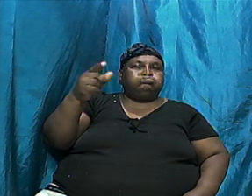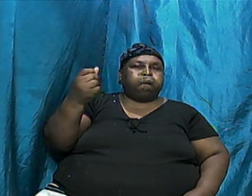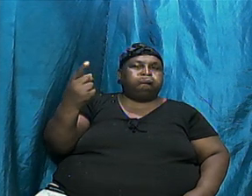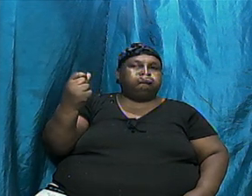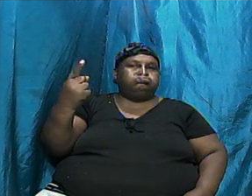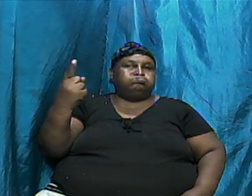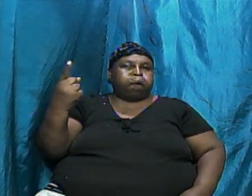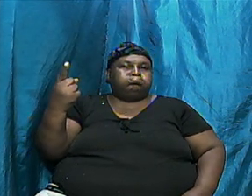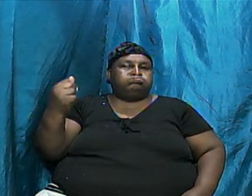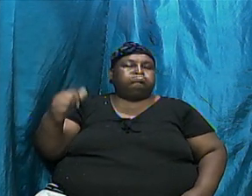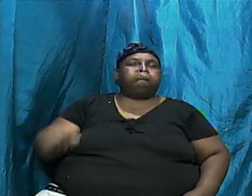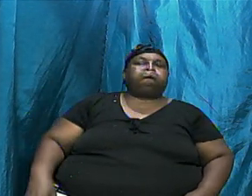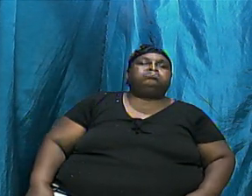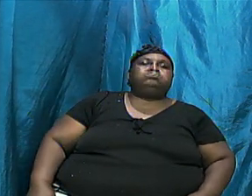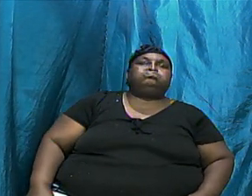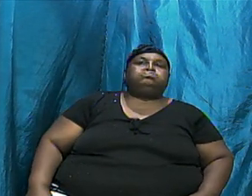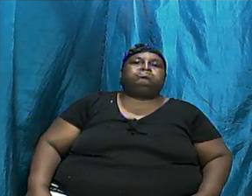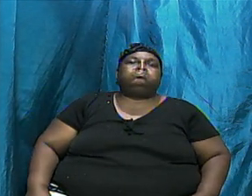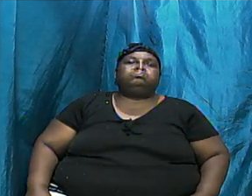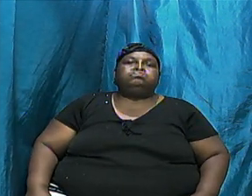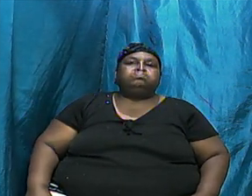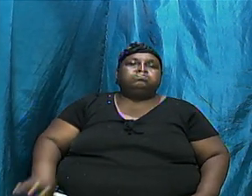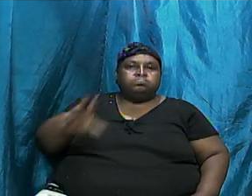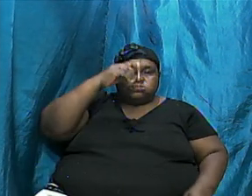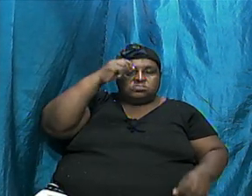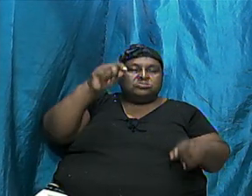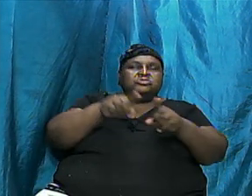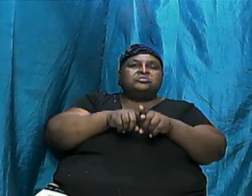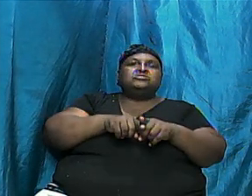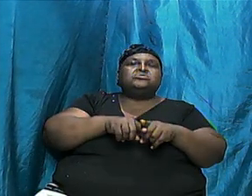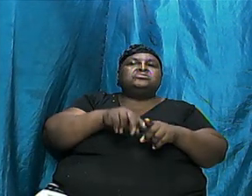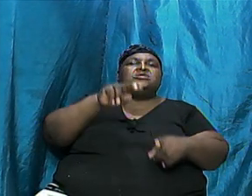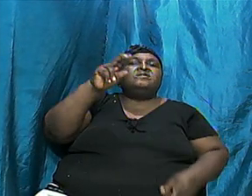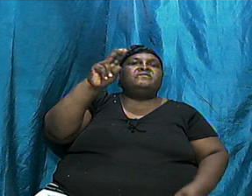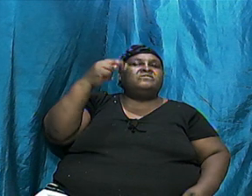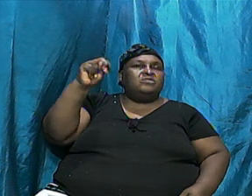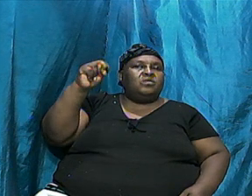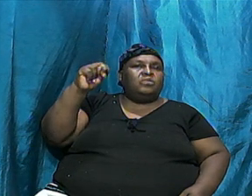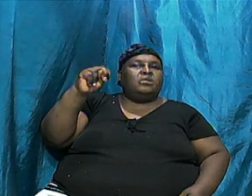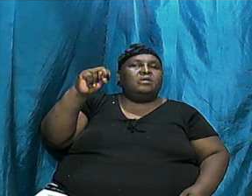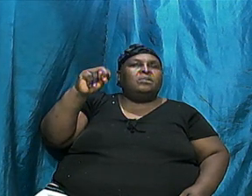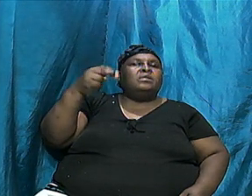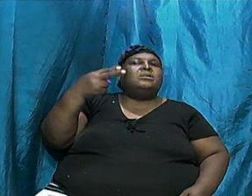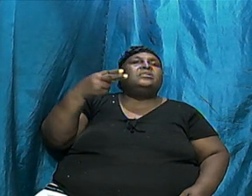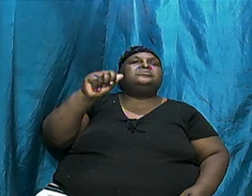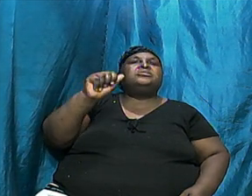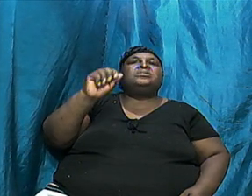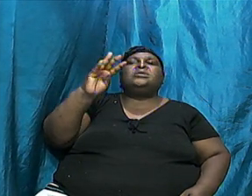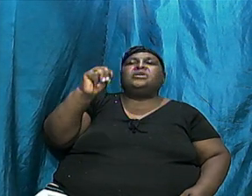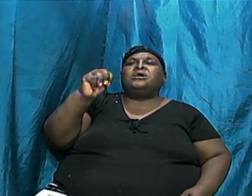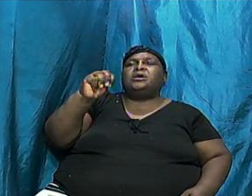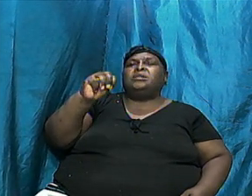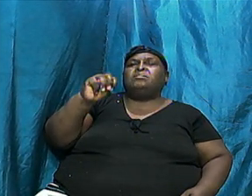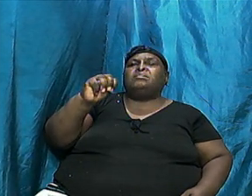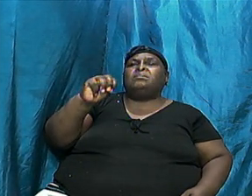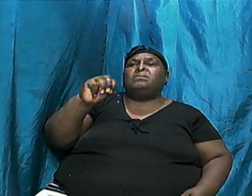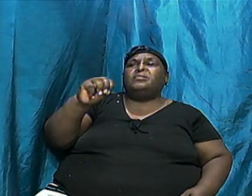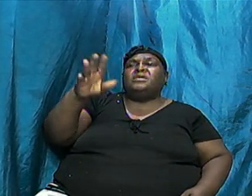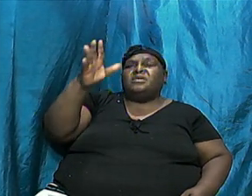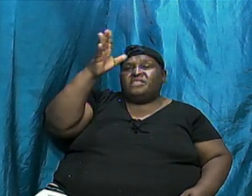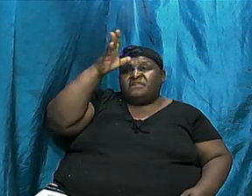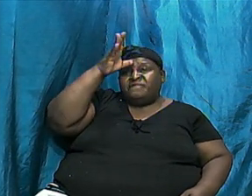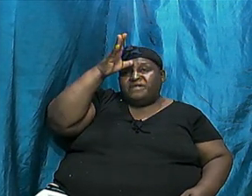of the sons of Noah, Ham, the father of